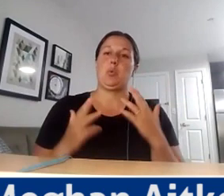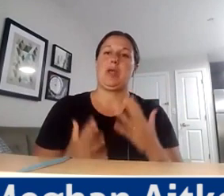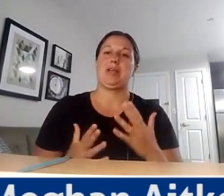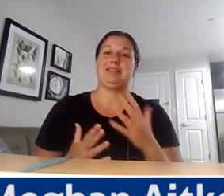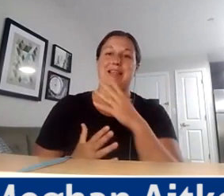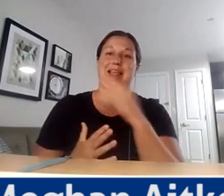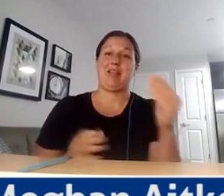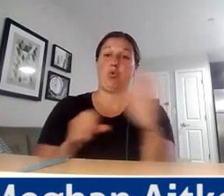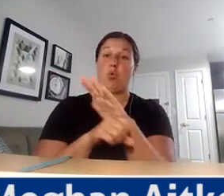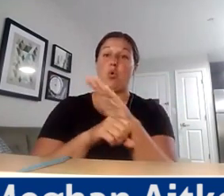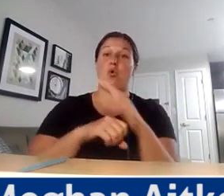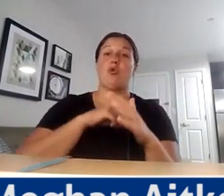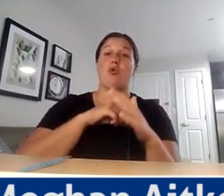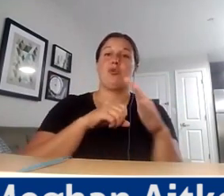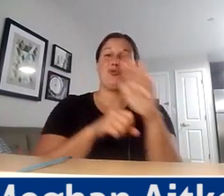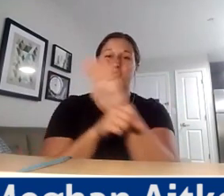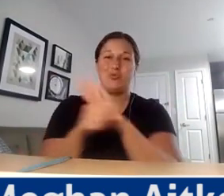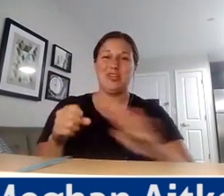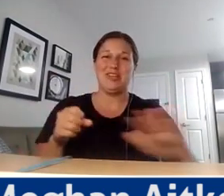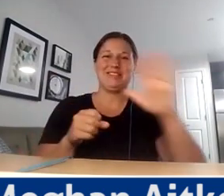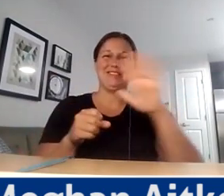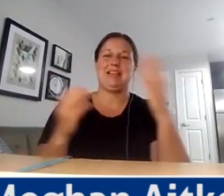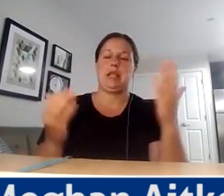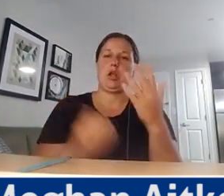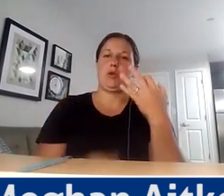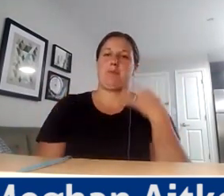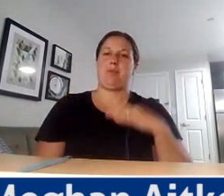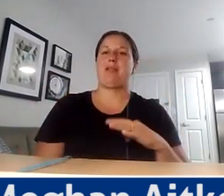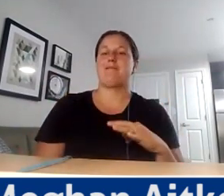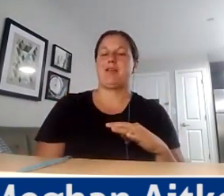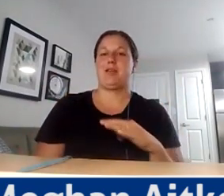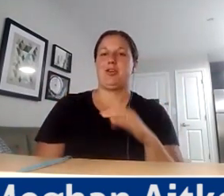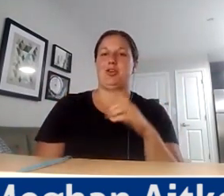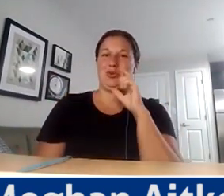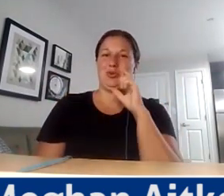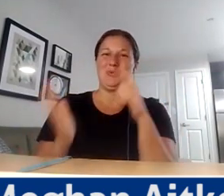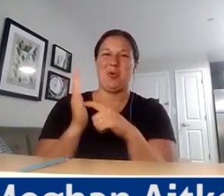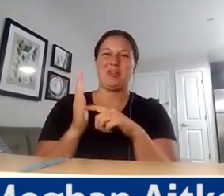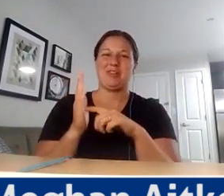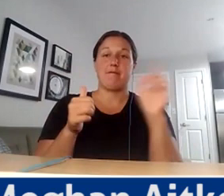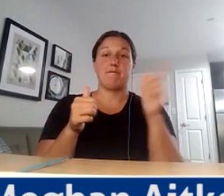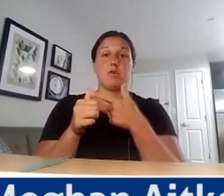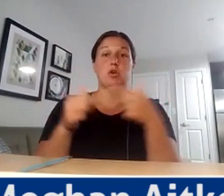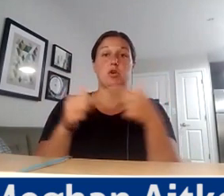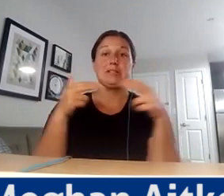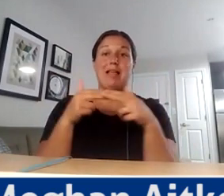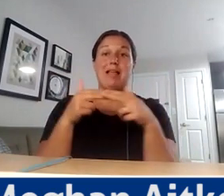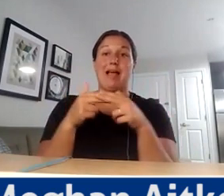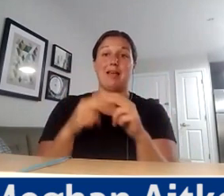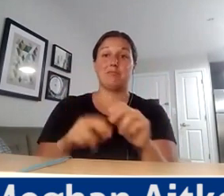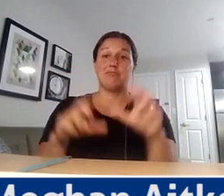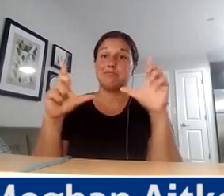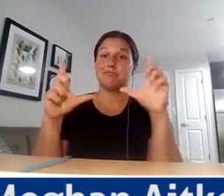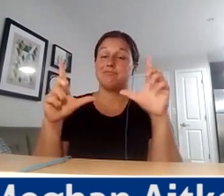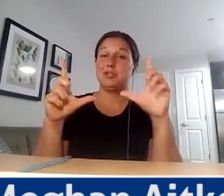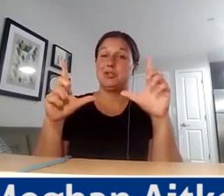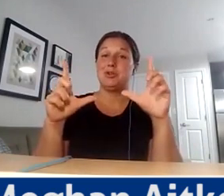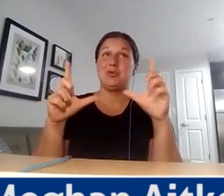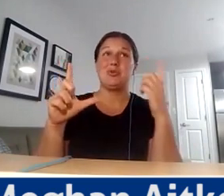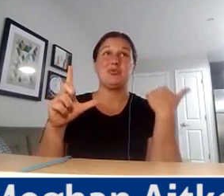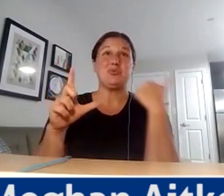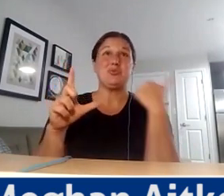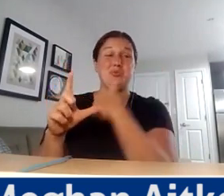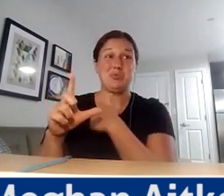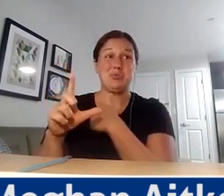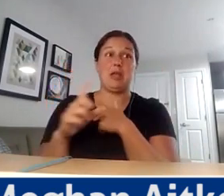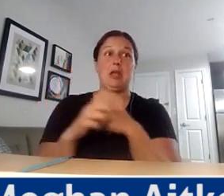from the work that we've done so far. As you saw in the beginning slide, that it took us four or five years to get to